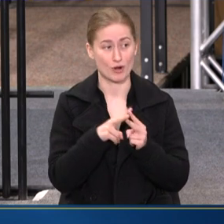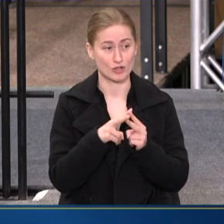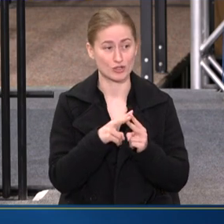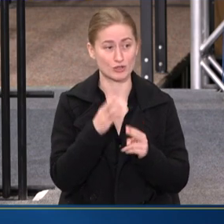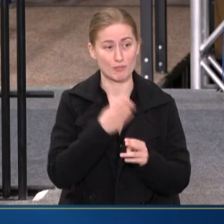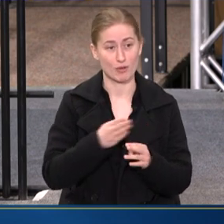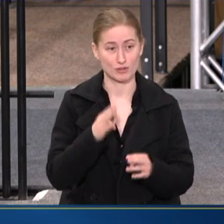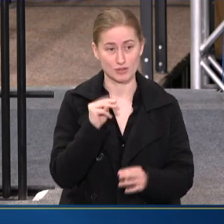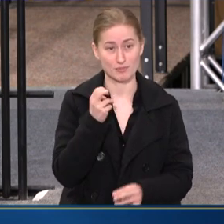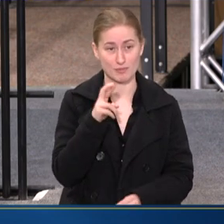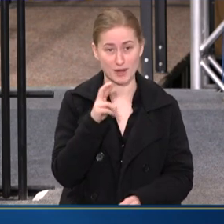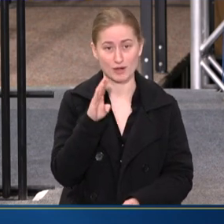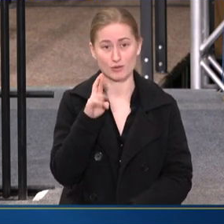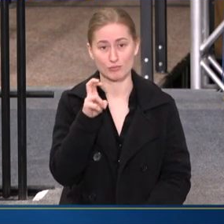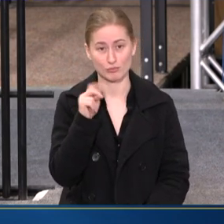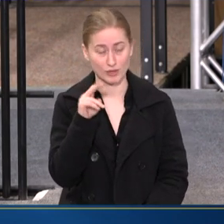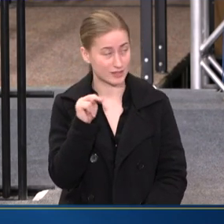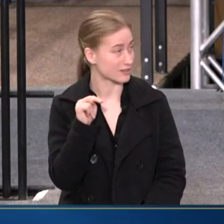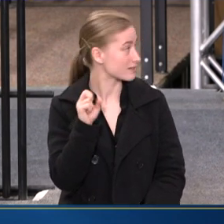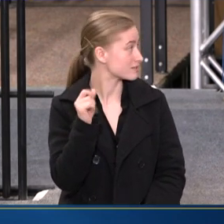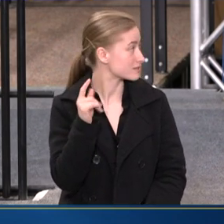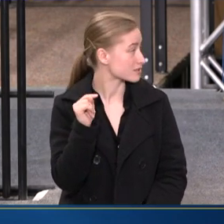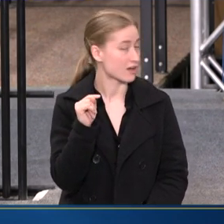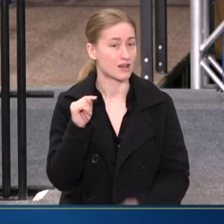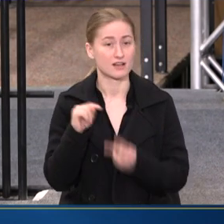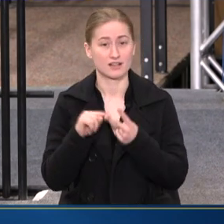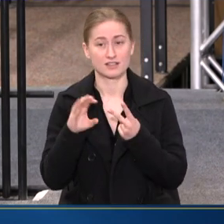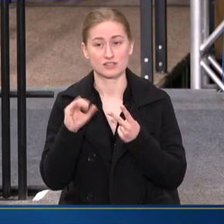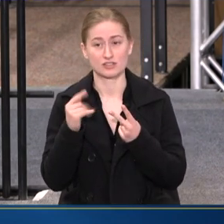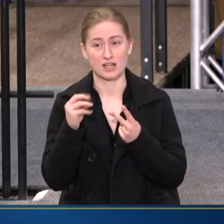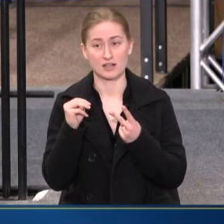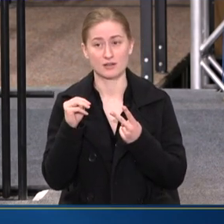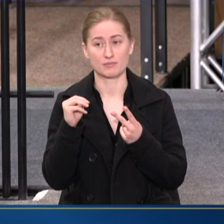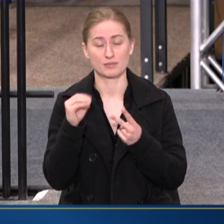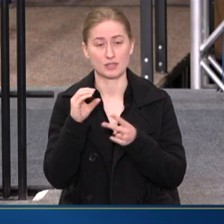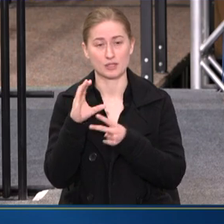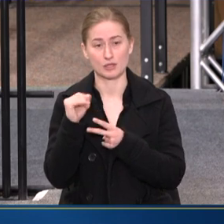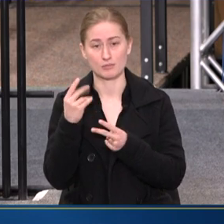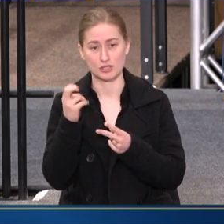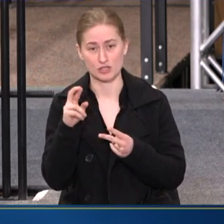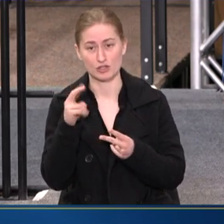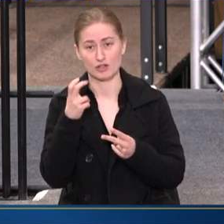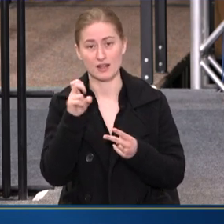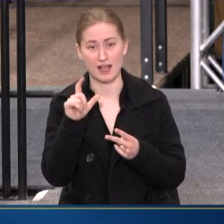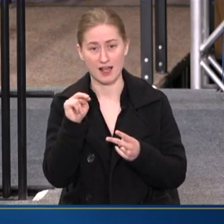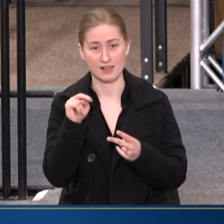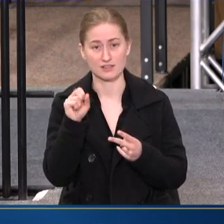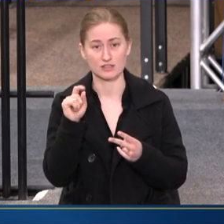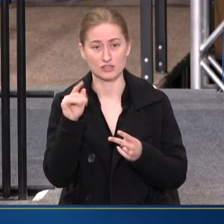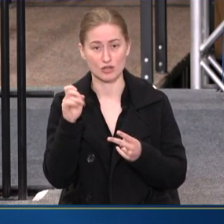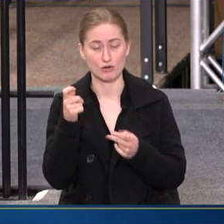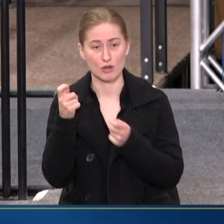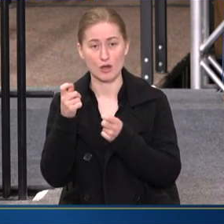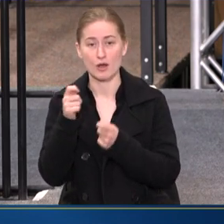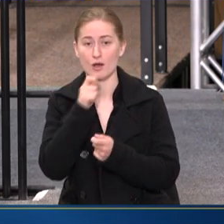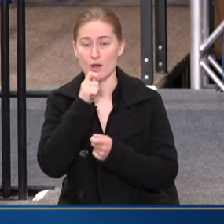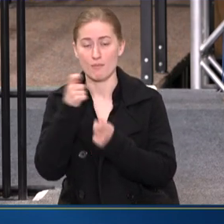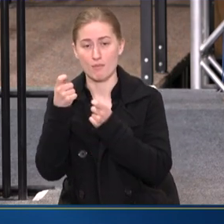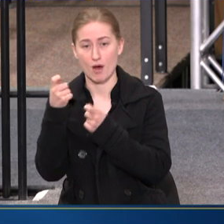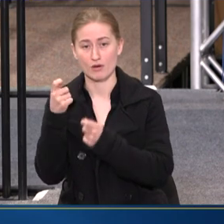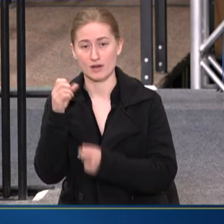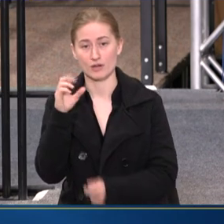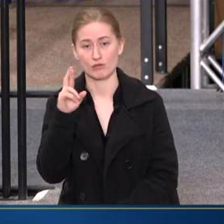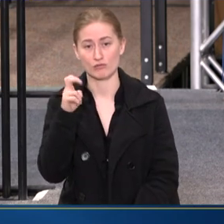BALTIMORE MAYOR BRANDON SCOTT AND CHATHAM COUNTY COMMISSIONER HELEN ZINGLE STONE. THE CONVERSATION WILL BE MODERATED BY RACHEL PRIOR,